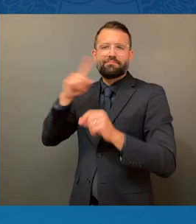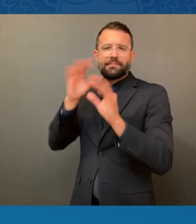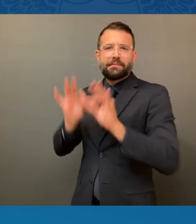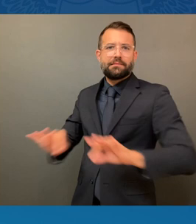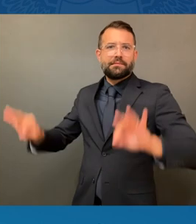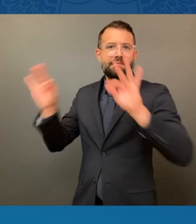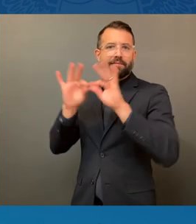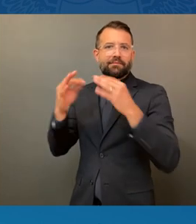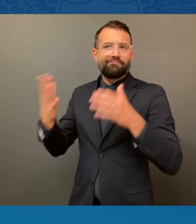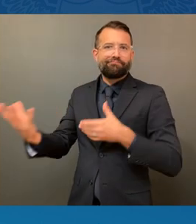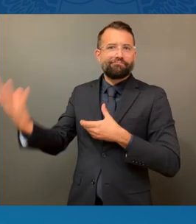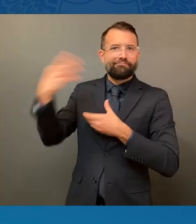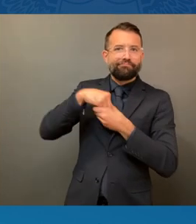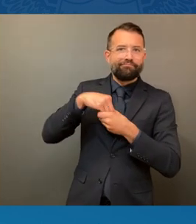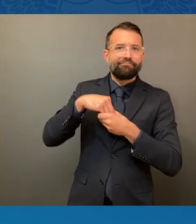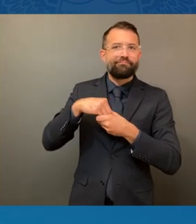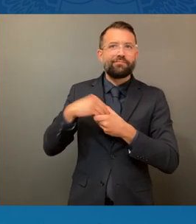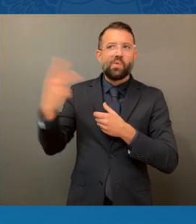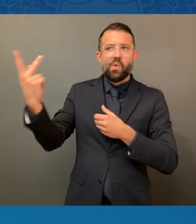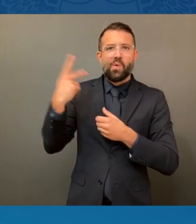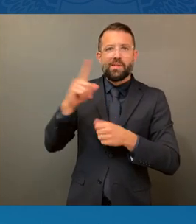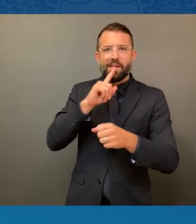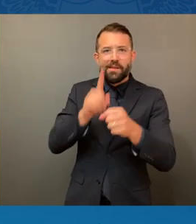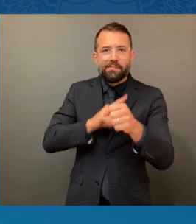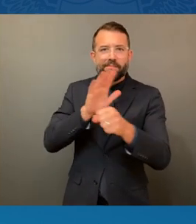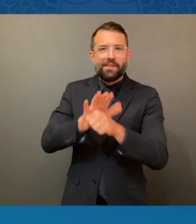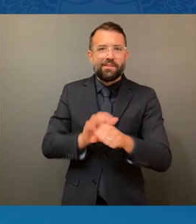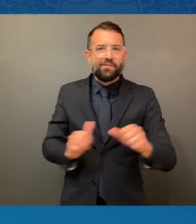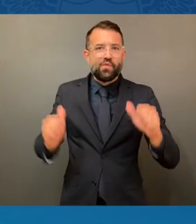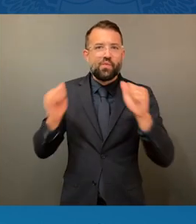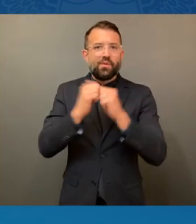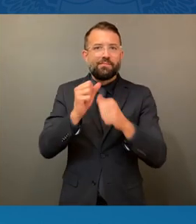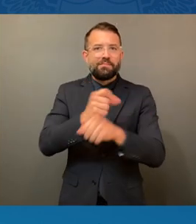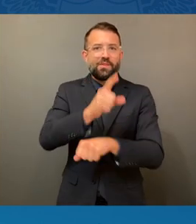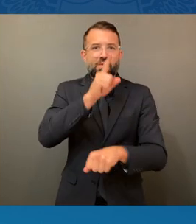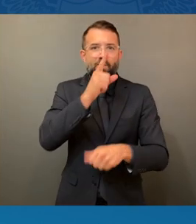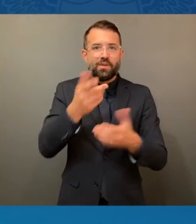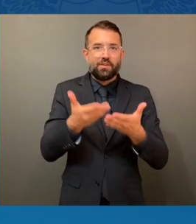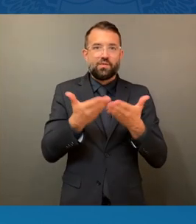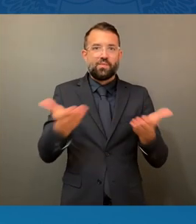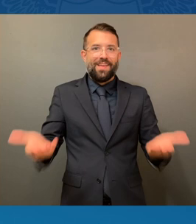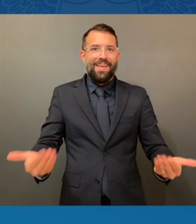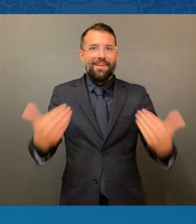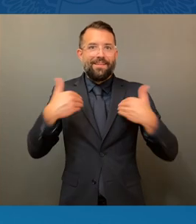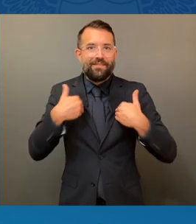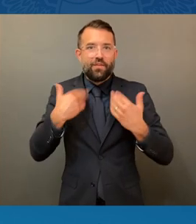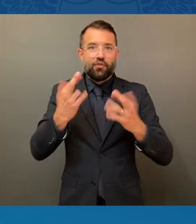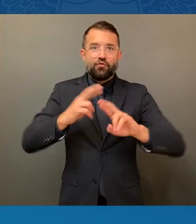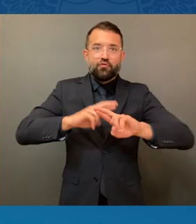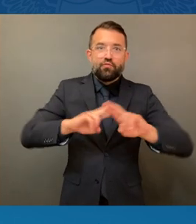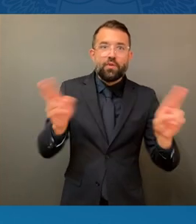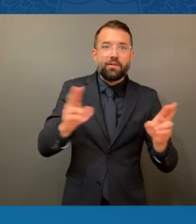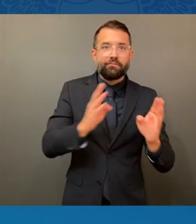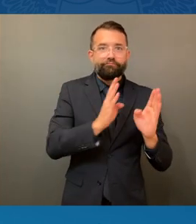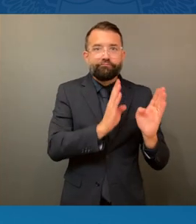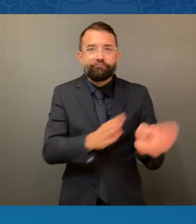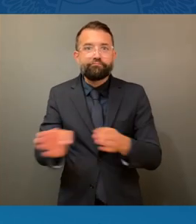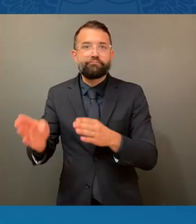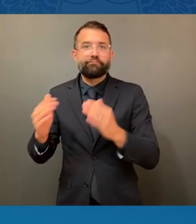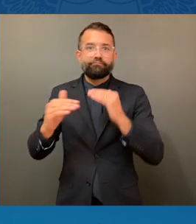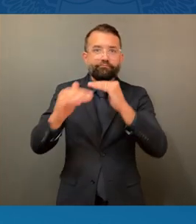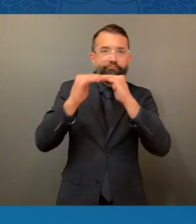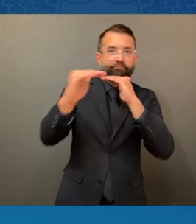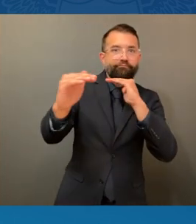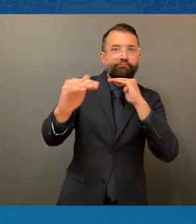to work on resilient supply chains and to invest in forward-looking innovation. On the supply